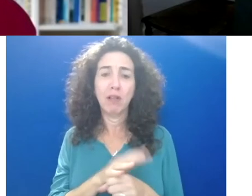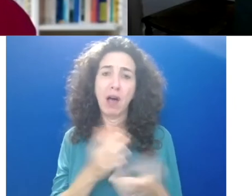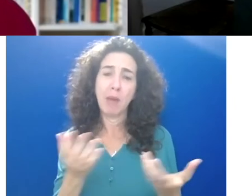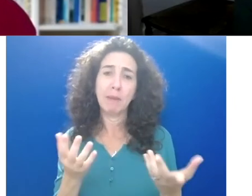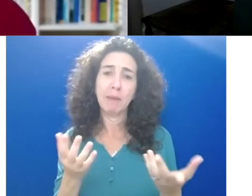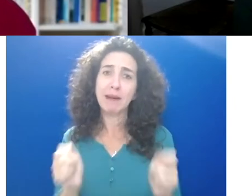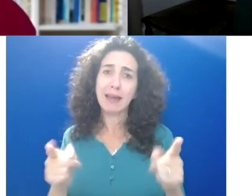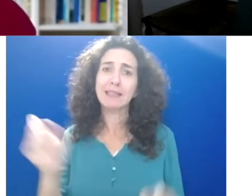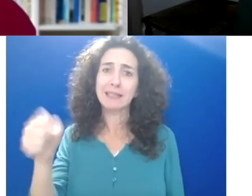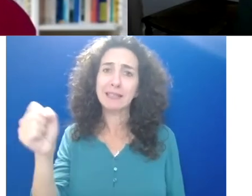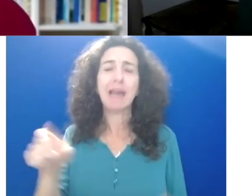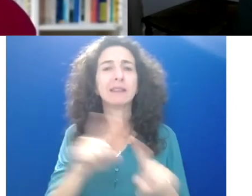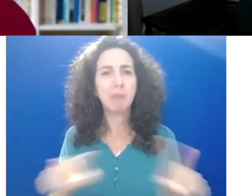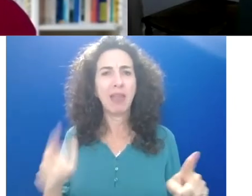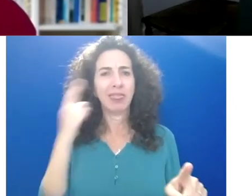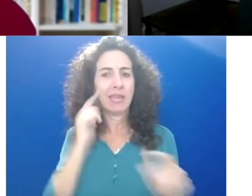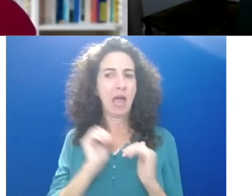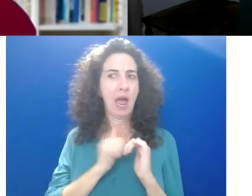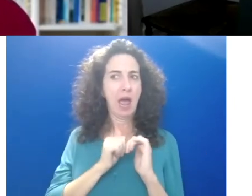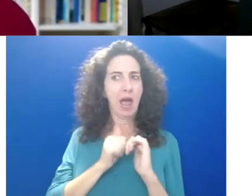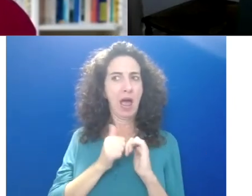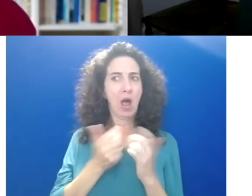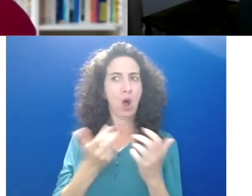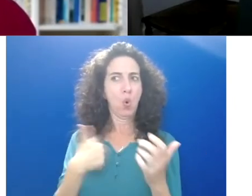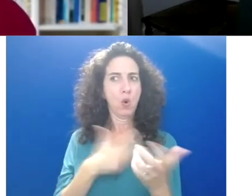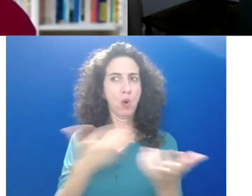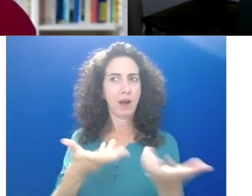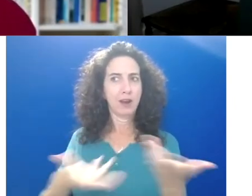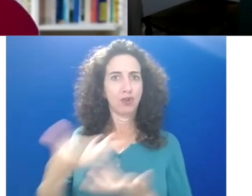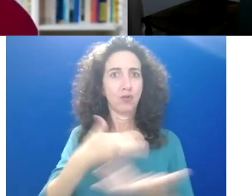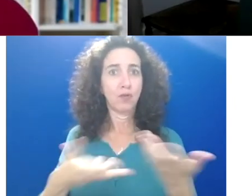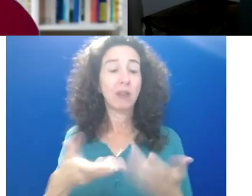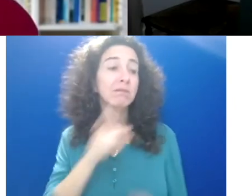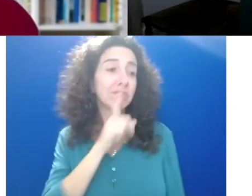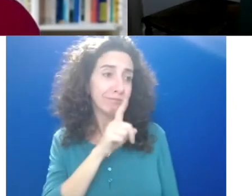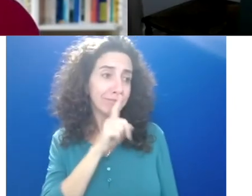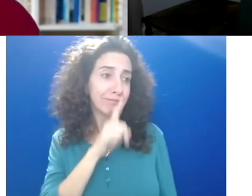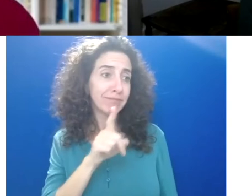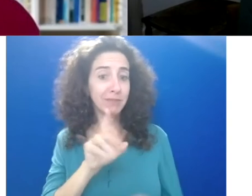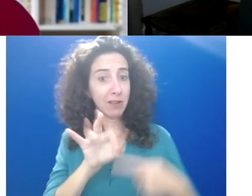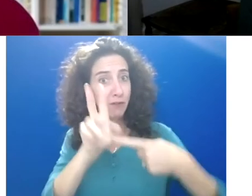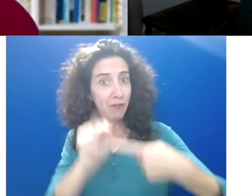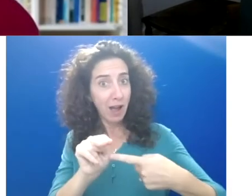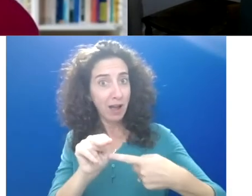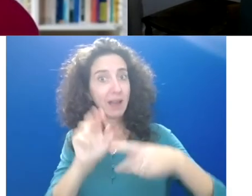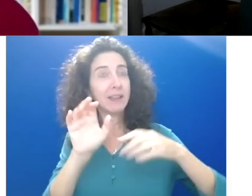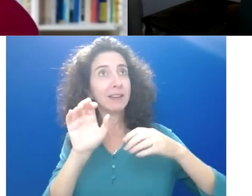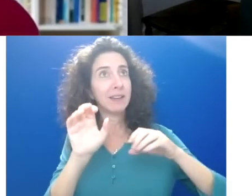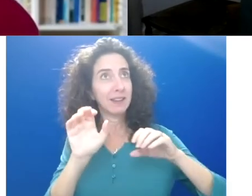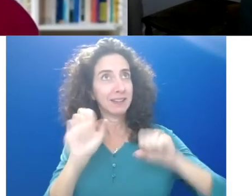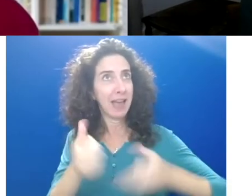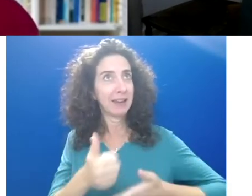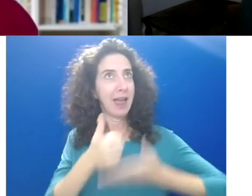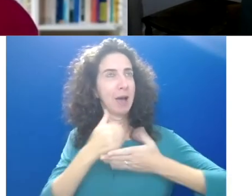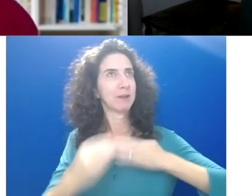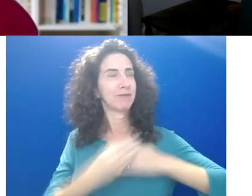humans. I think that that's true and that fun can help guide us because I think that a lot of us started to recognize, oh, wait, like I